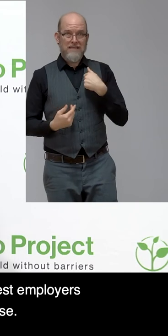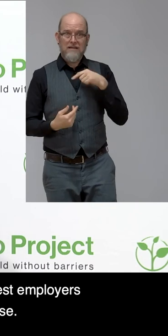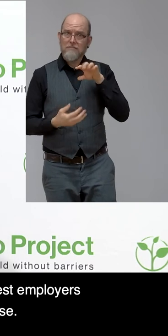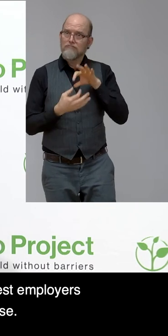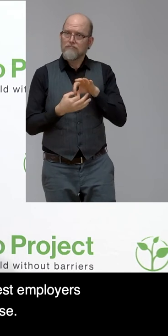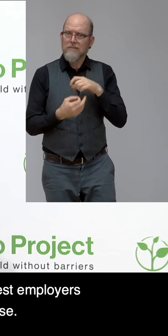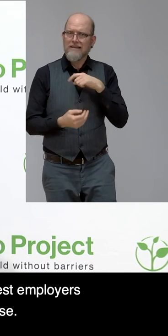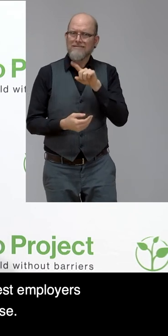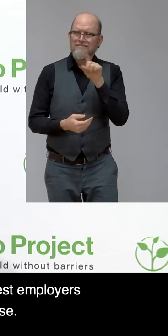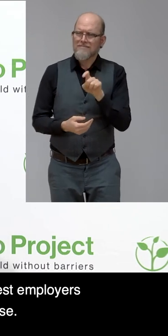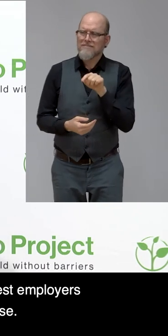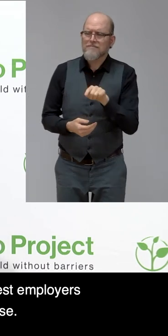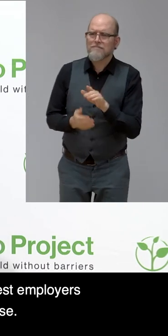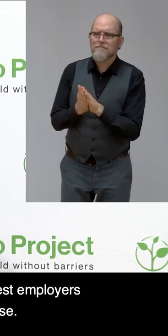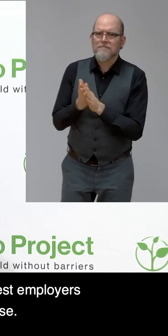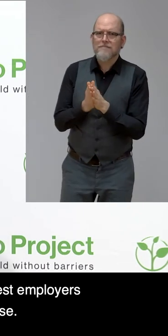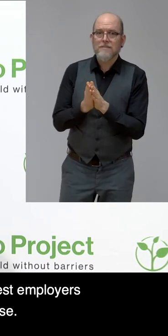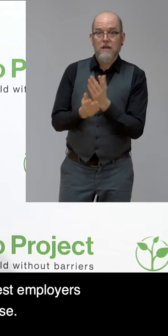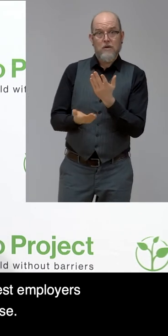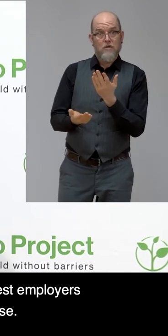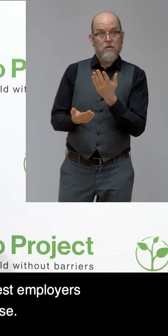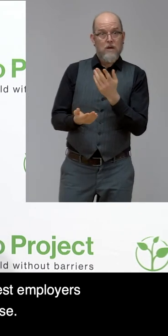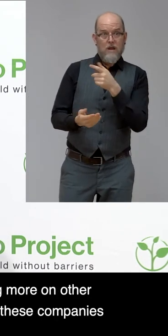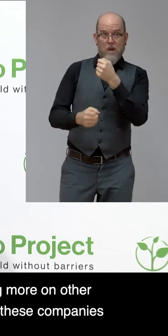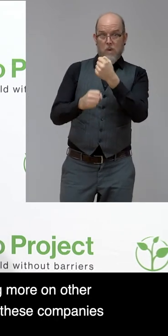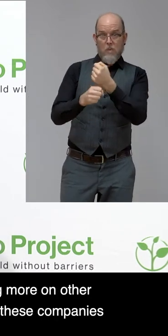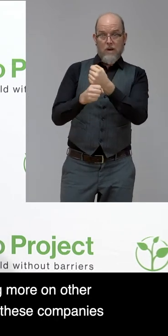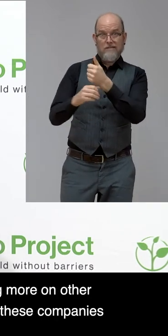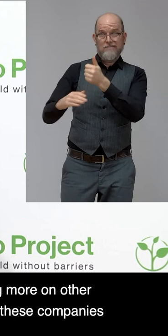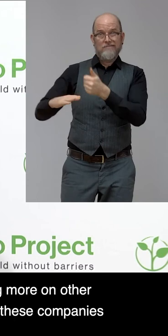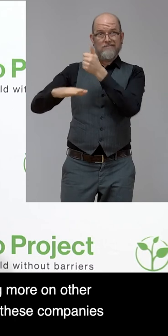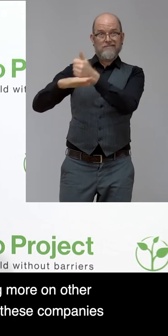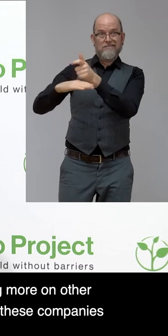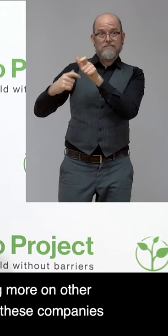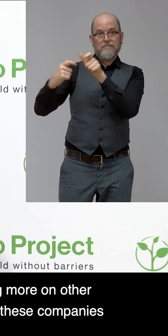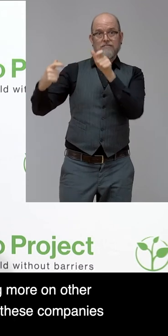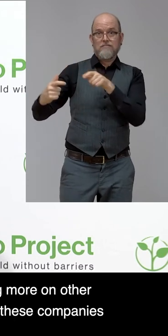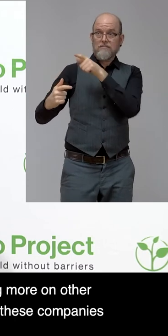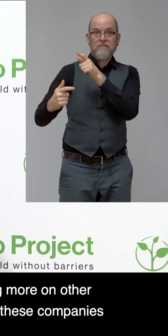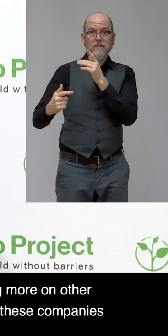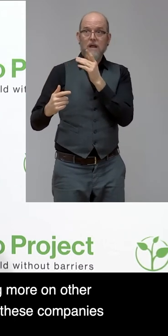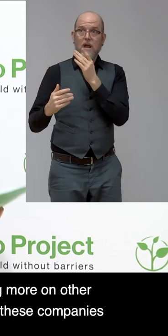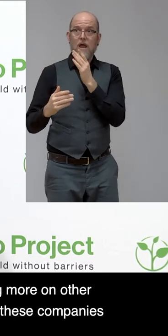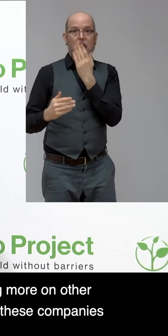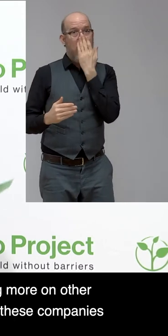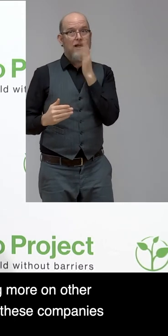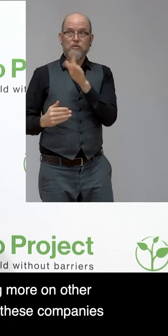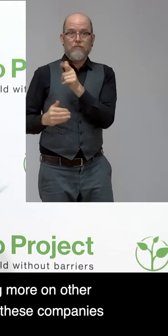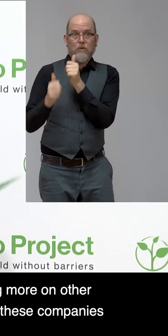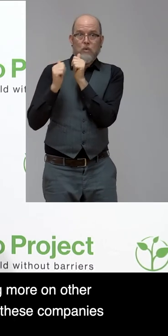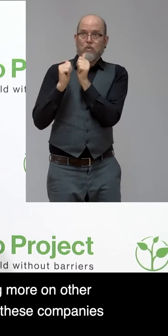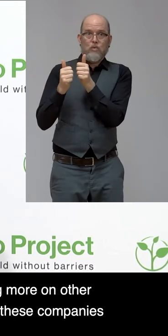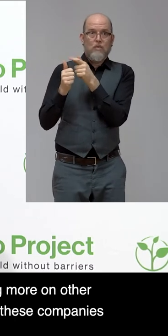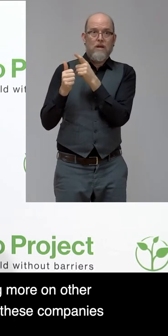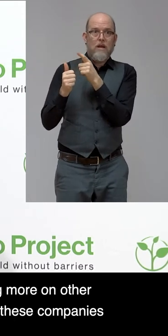most admired employers in a general sense. Some are looking more on general diversity, others are looking more on other